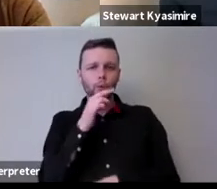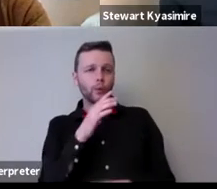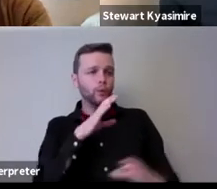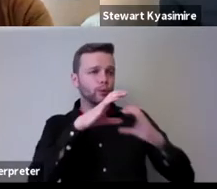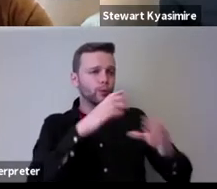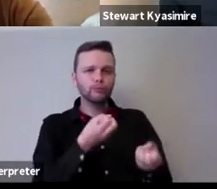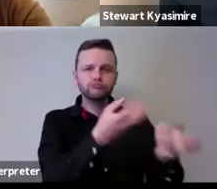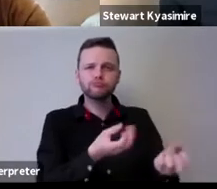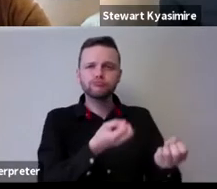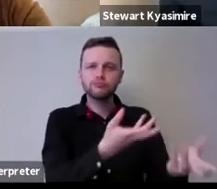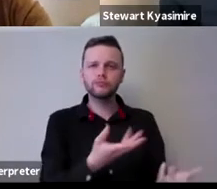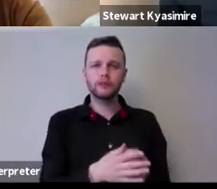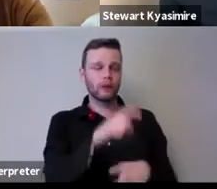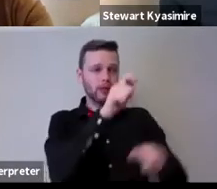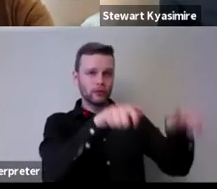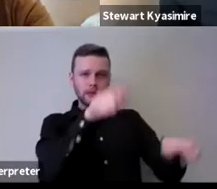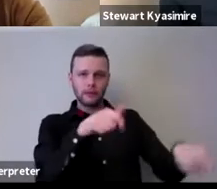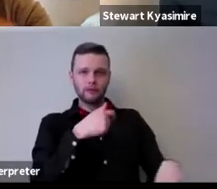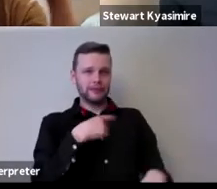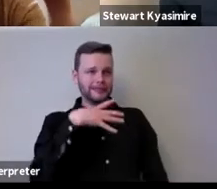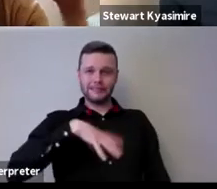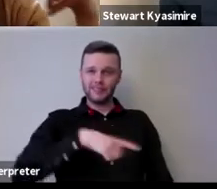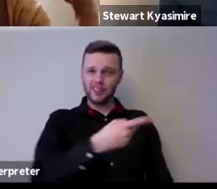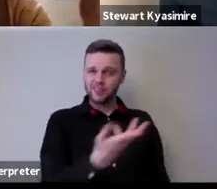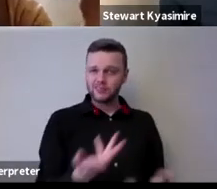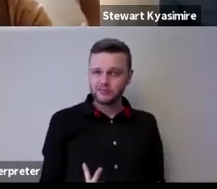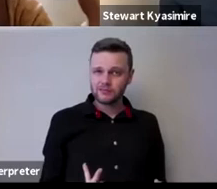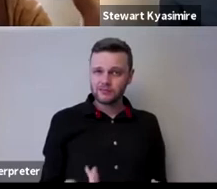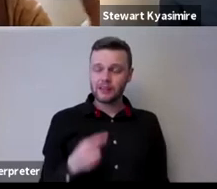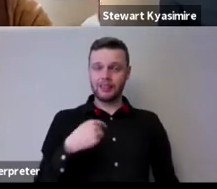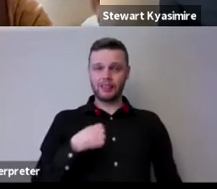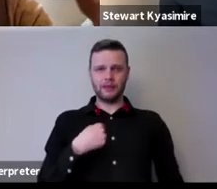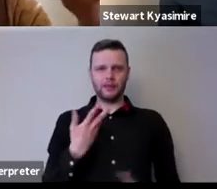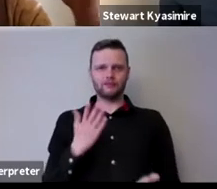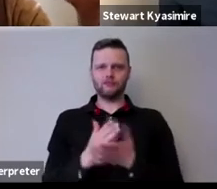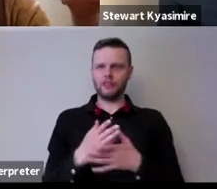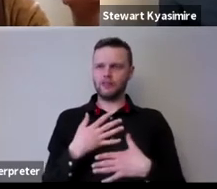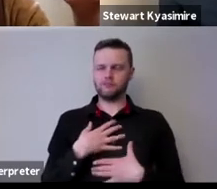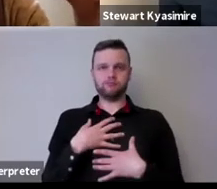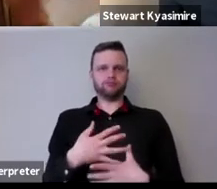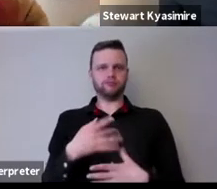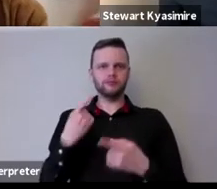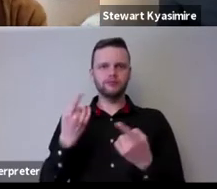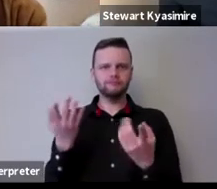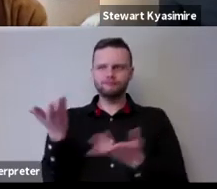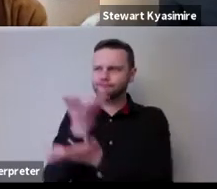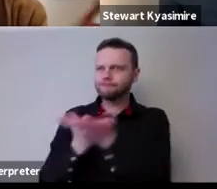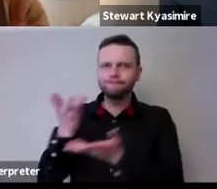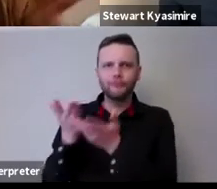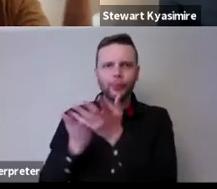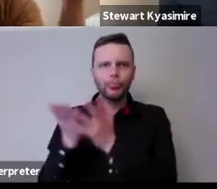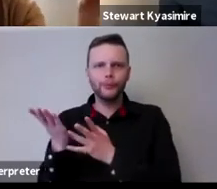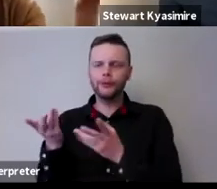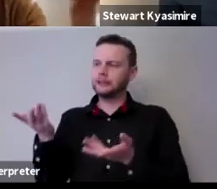that too and whether those people need them to do it and that for me has been the really amazing thing about some of the conversations I've been able to have during